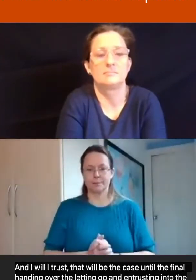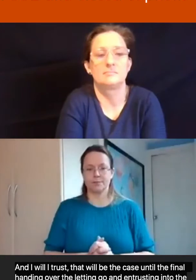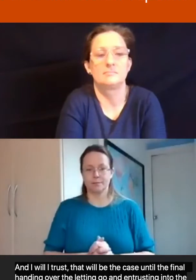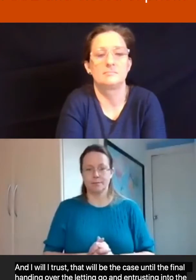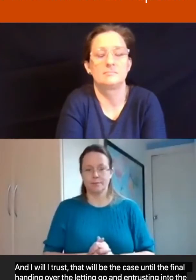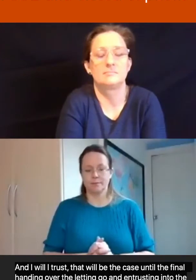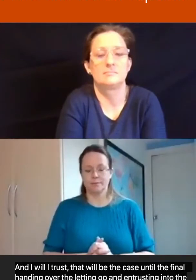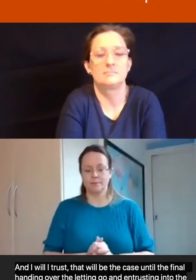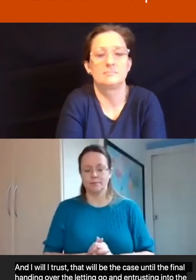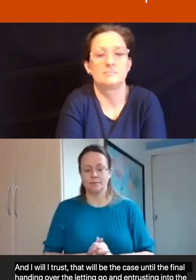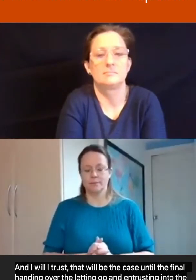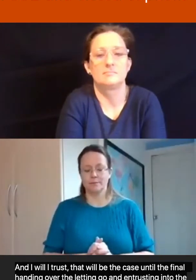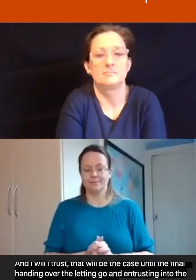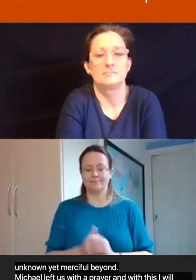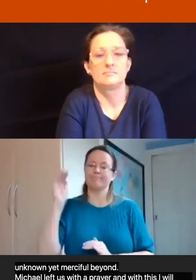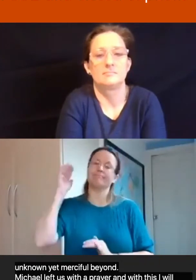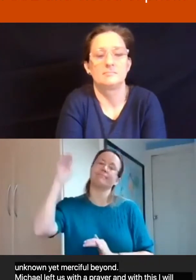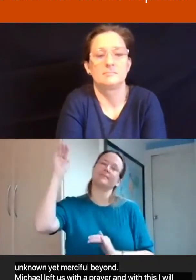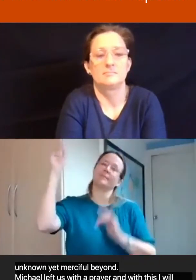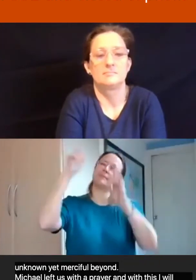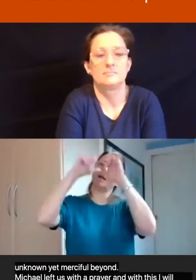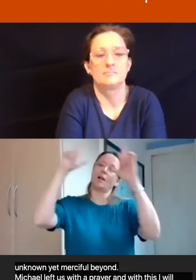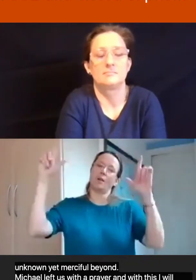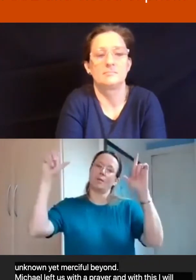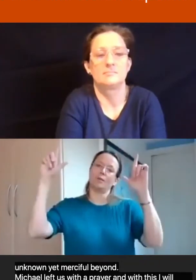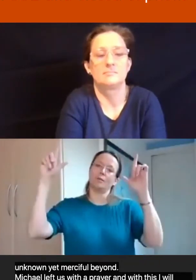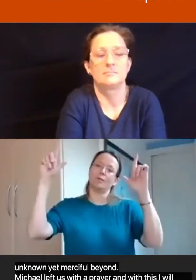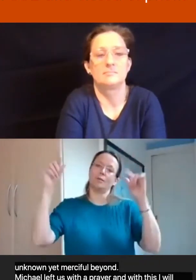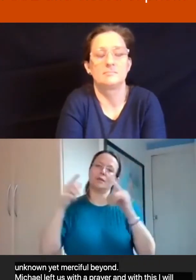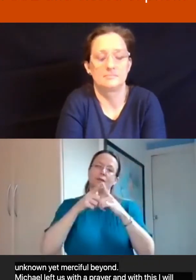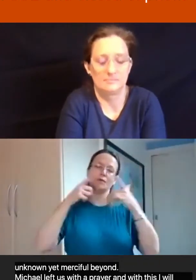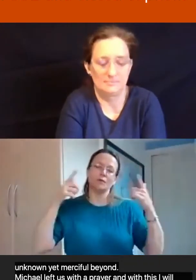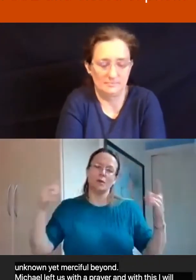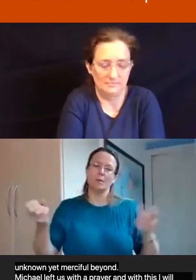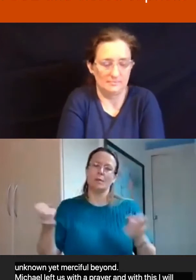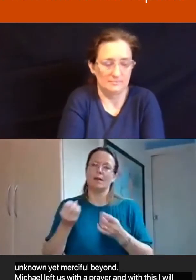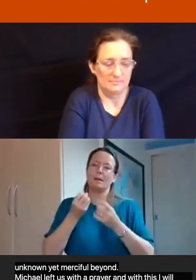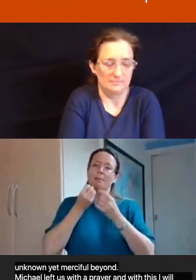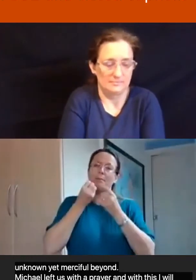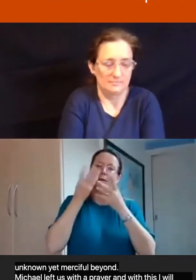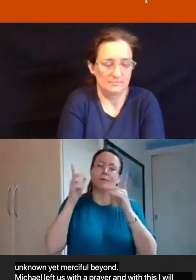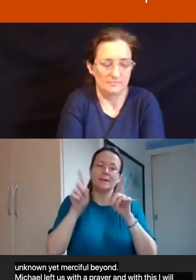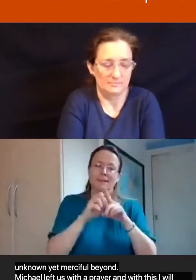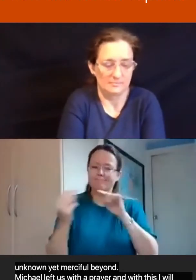Lord, there is such beauty and anguish in your world.